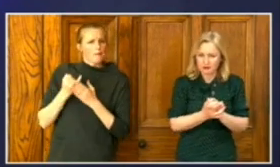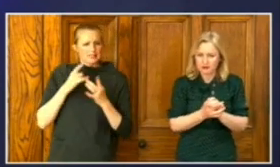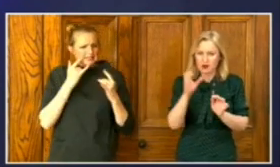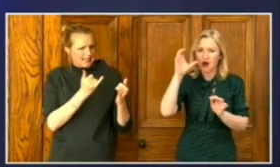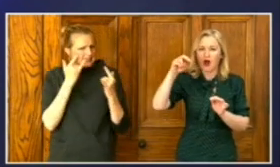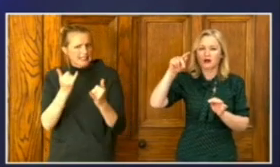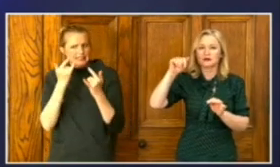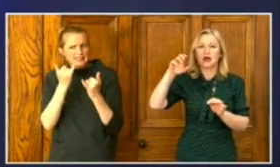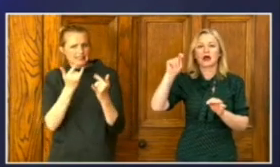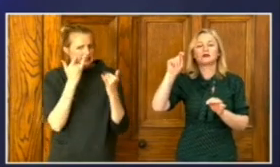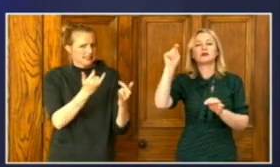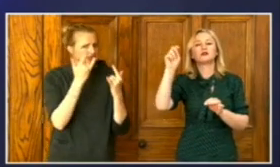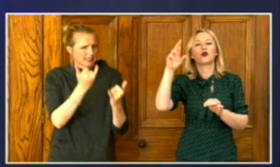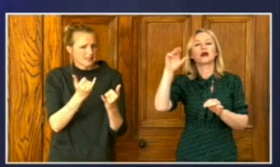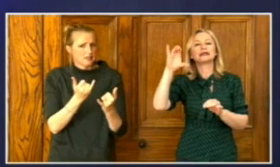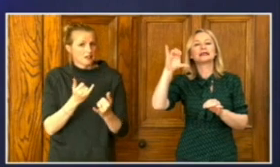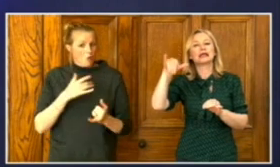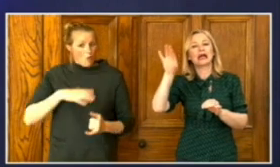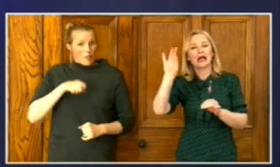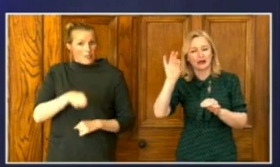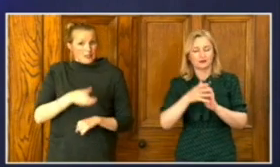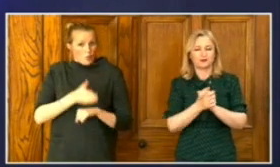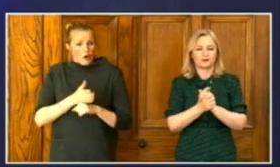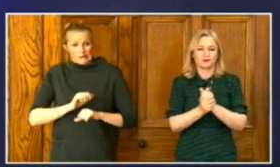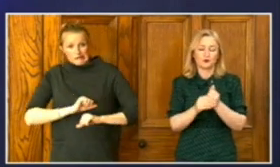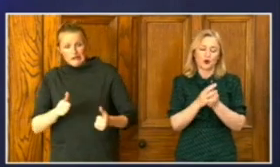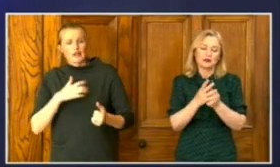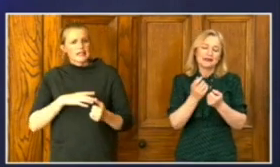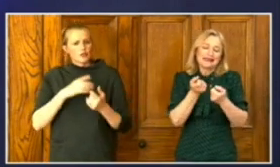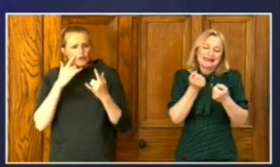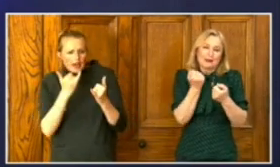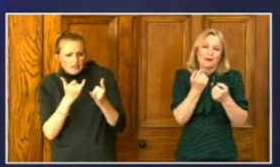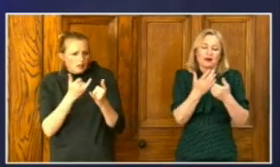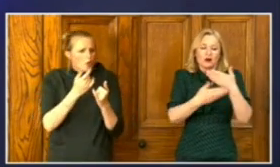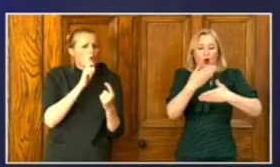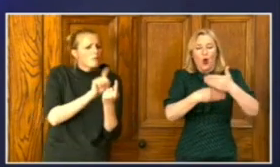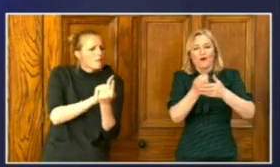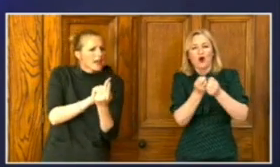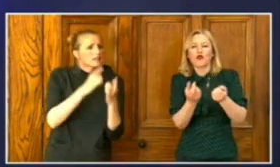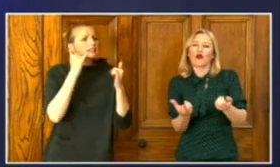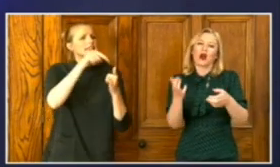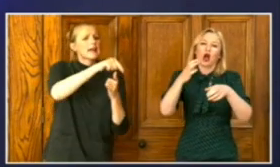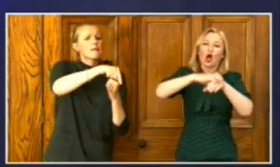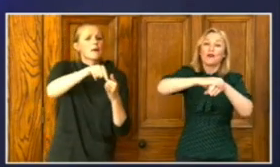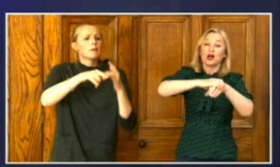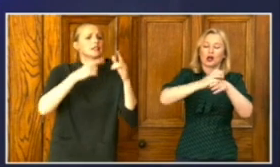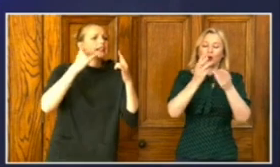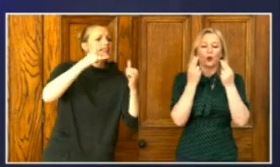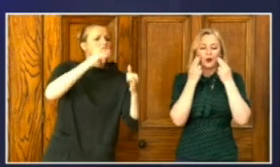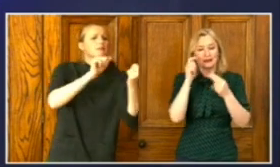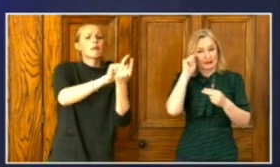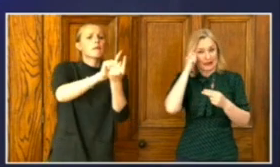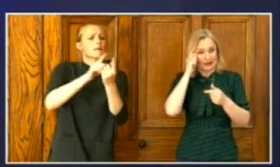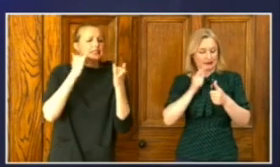we need to be able to test and trace. That's key to our recovery and renewal. One without the other is not